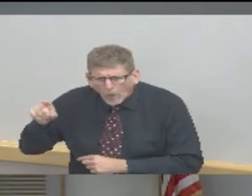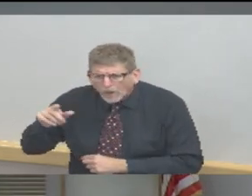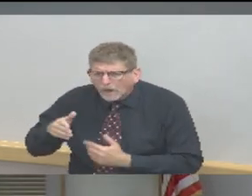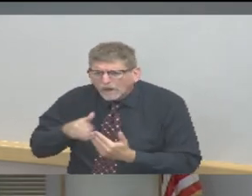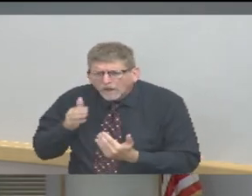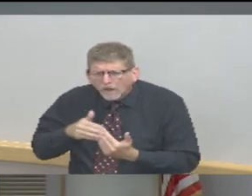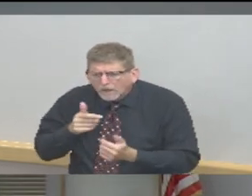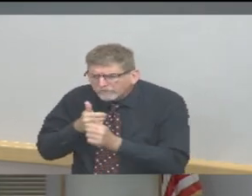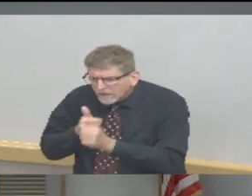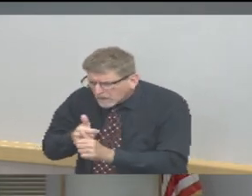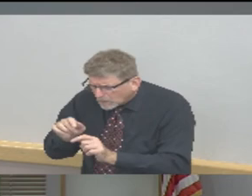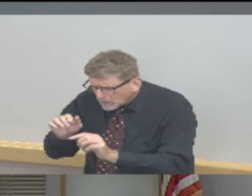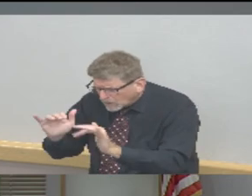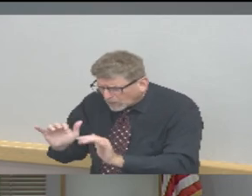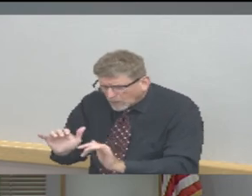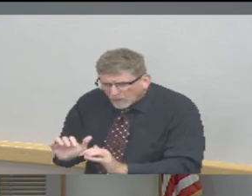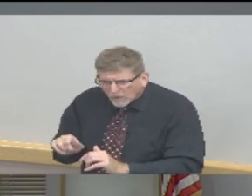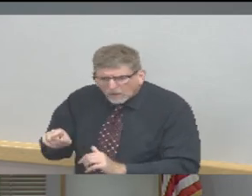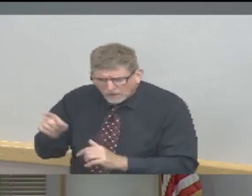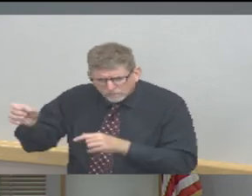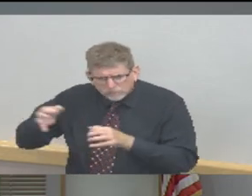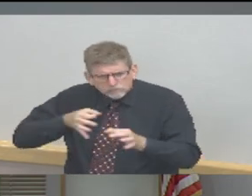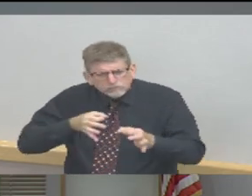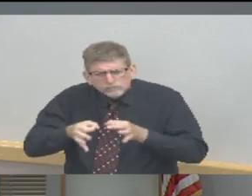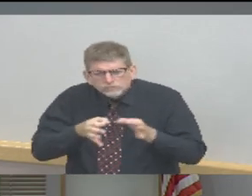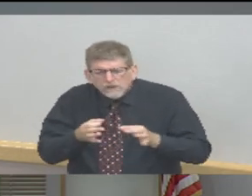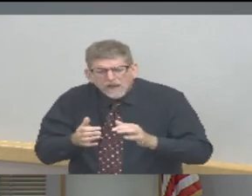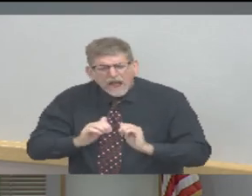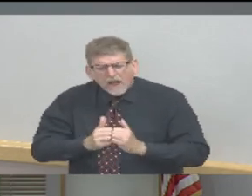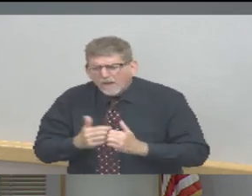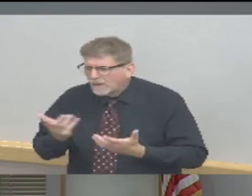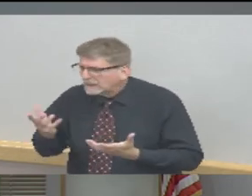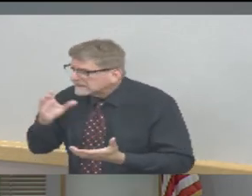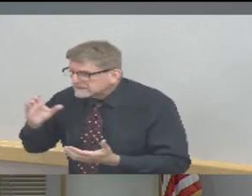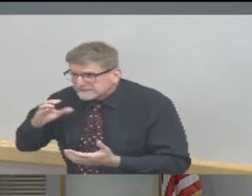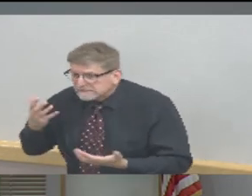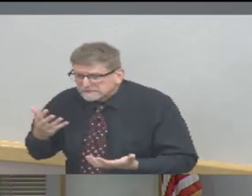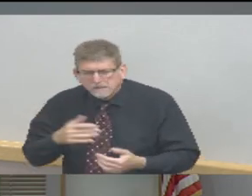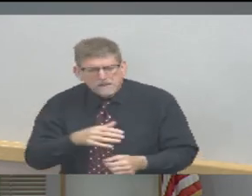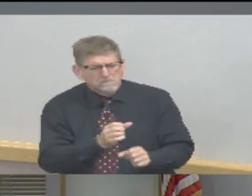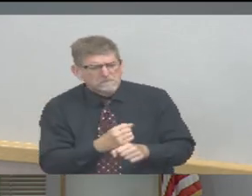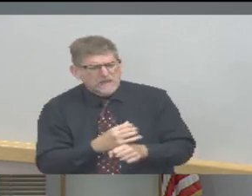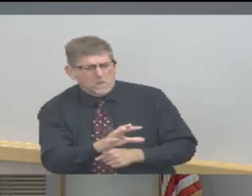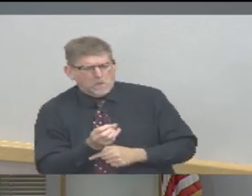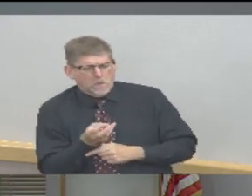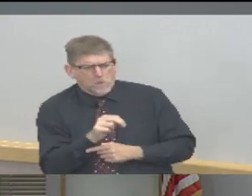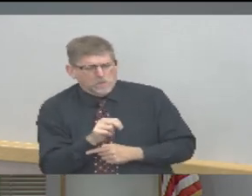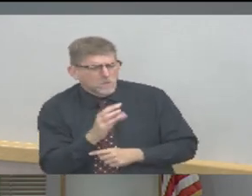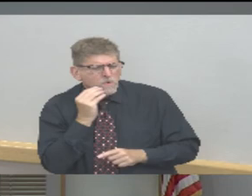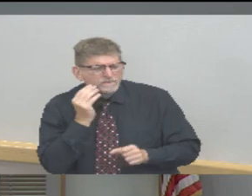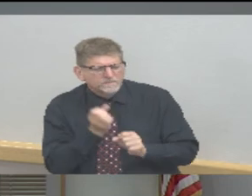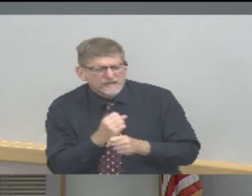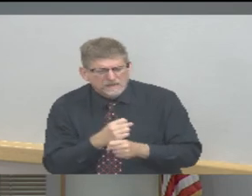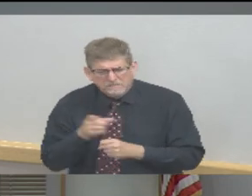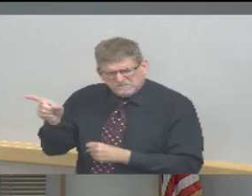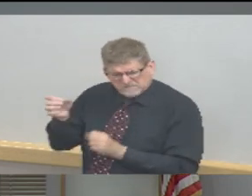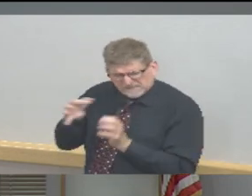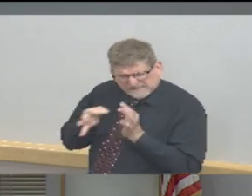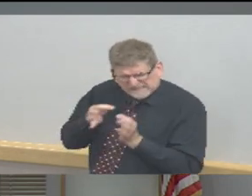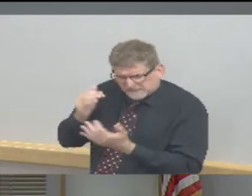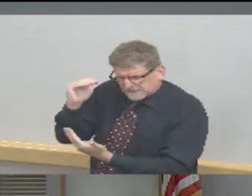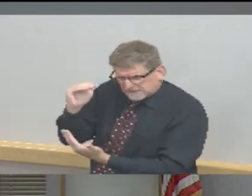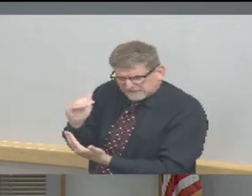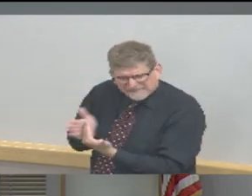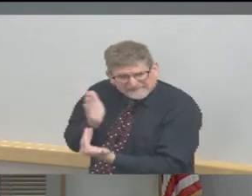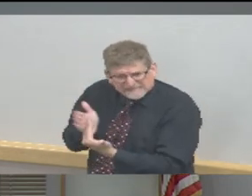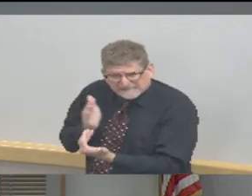set of instructions for making your own masks at home. They have three options on there. Two of the options do not require any